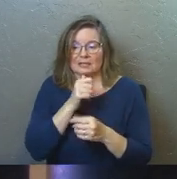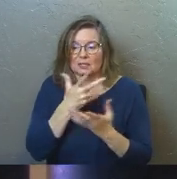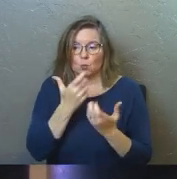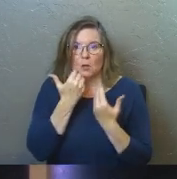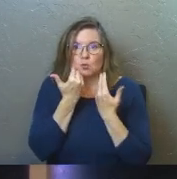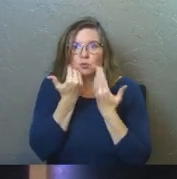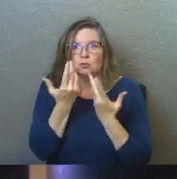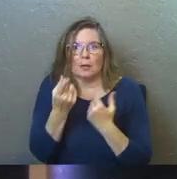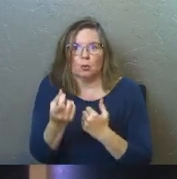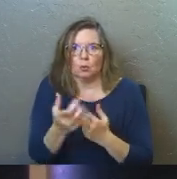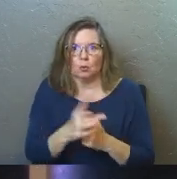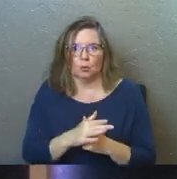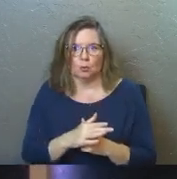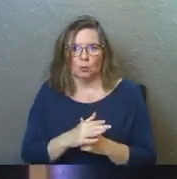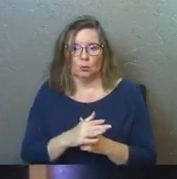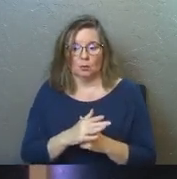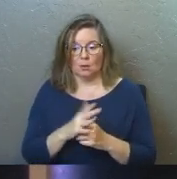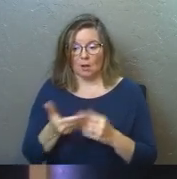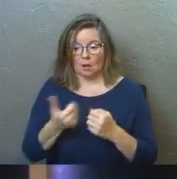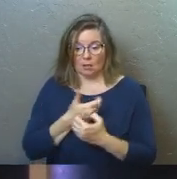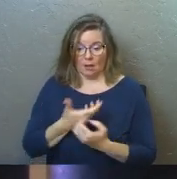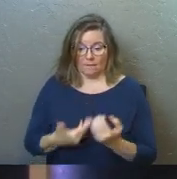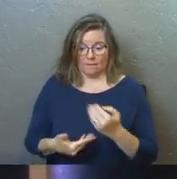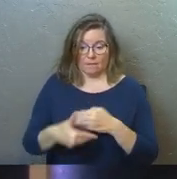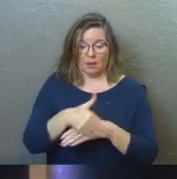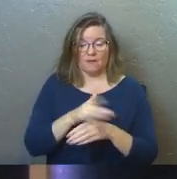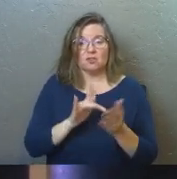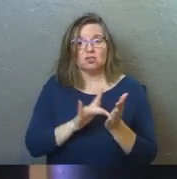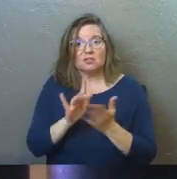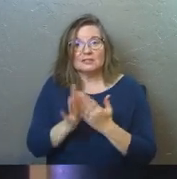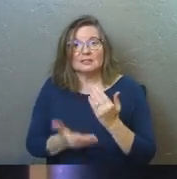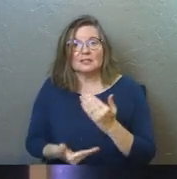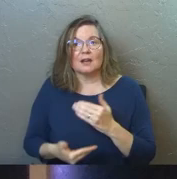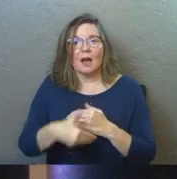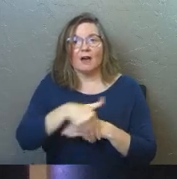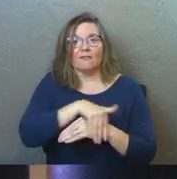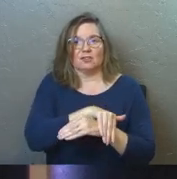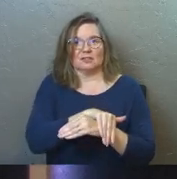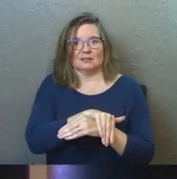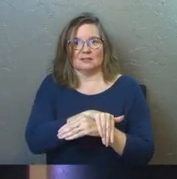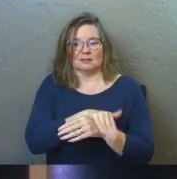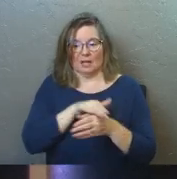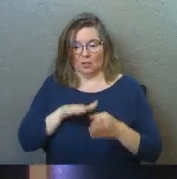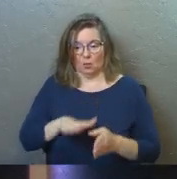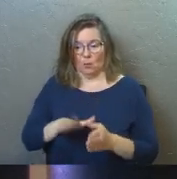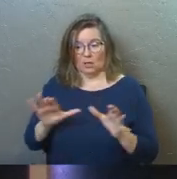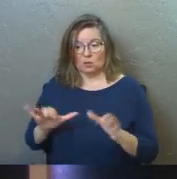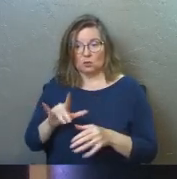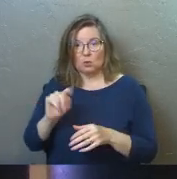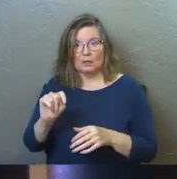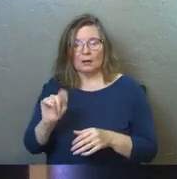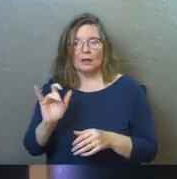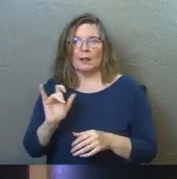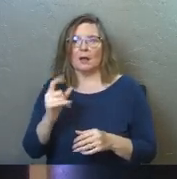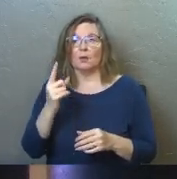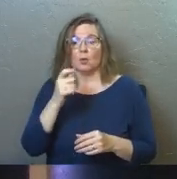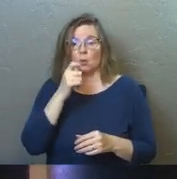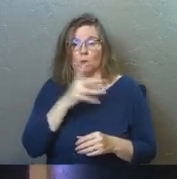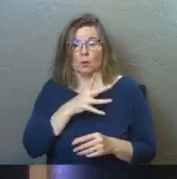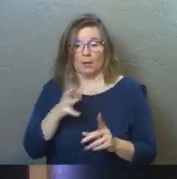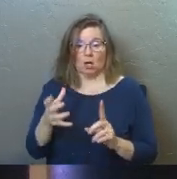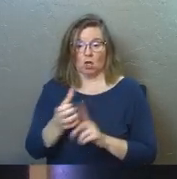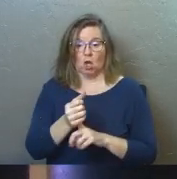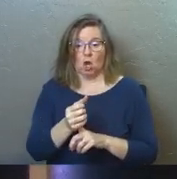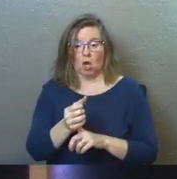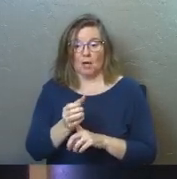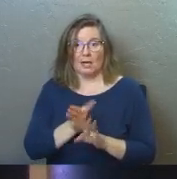shame you. Love covers. Jesus covers. It's the way that he would do it, right? Like the woman caught in